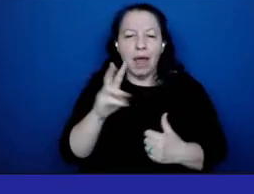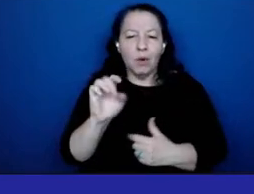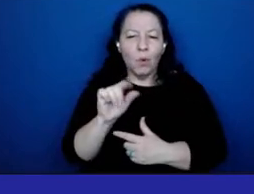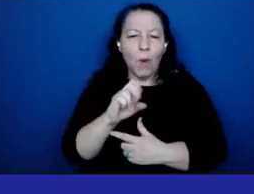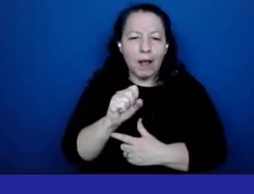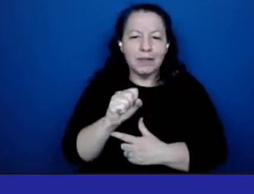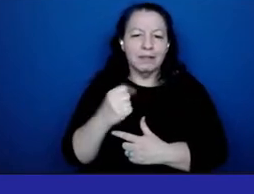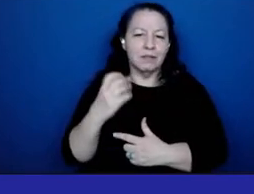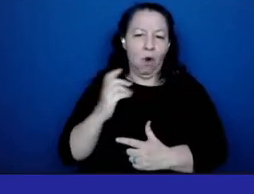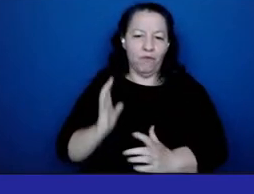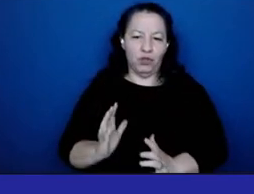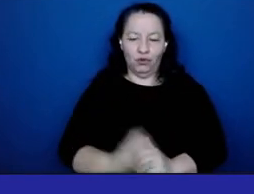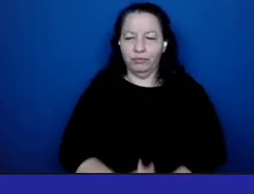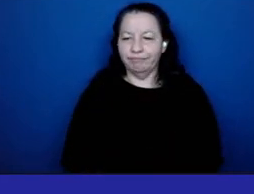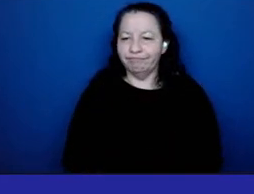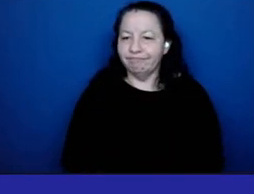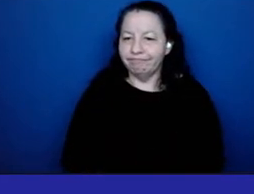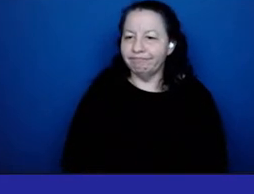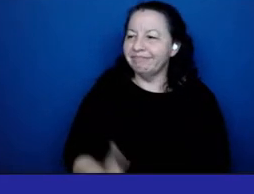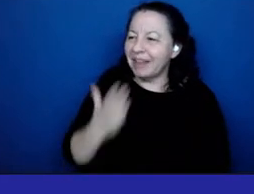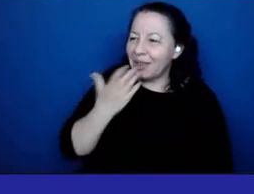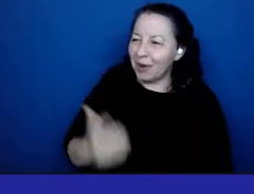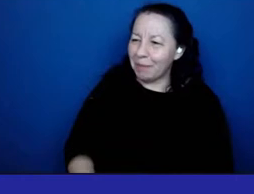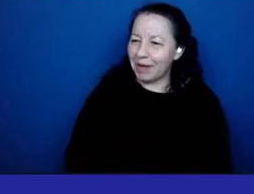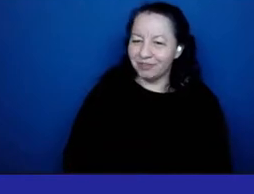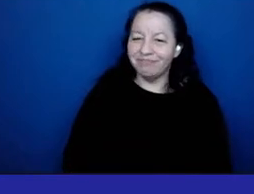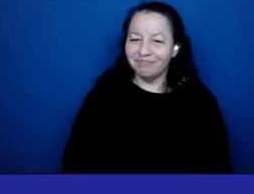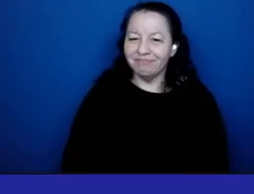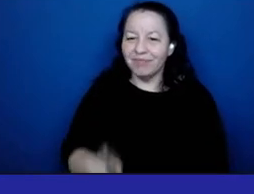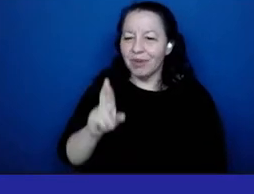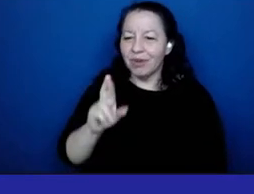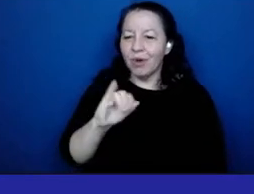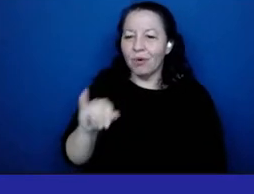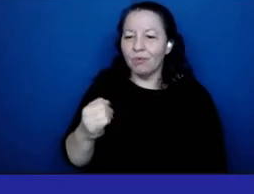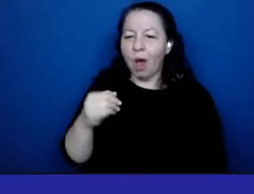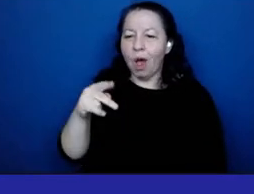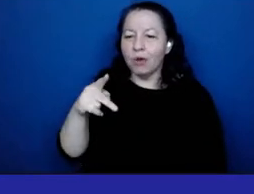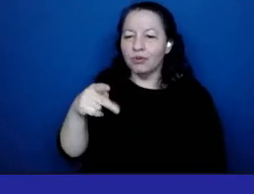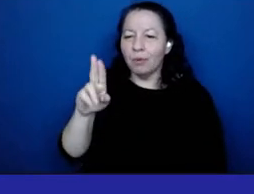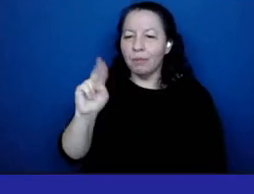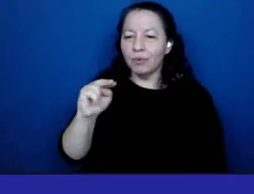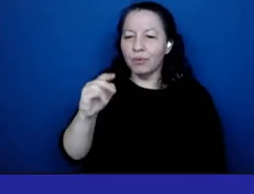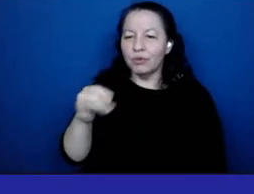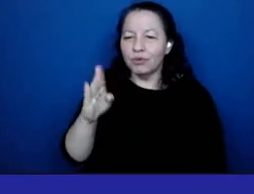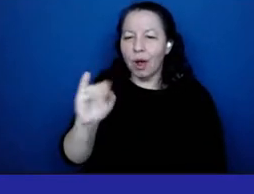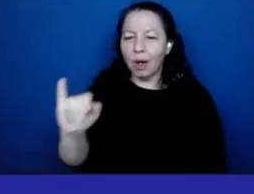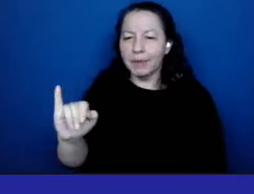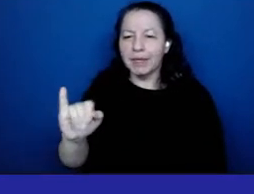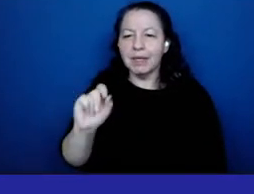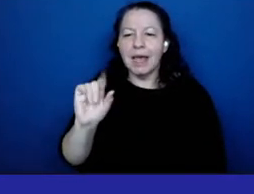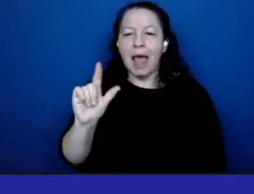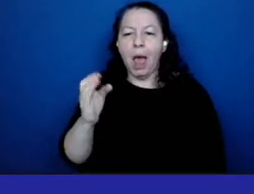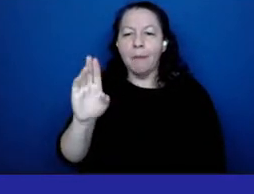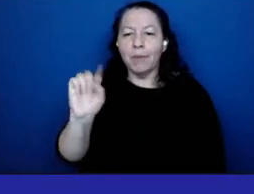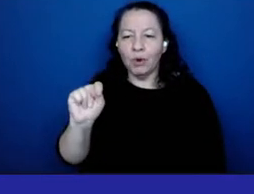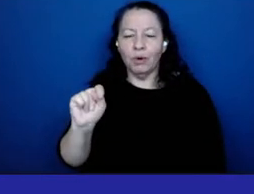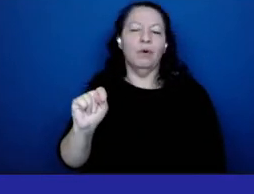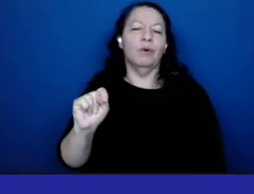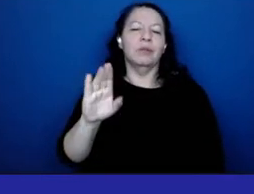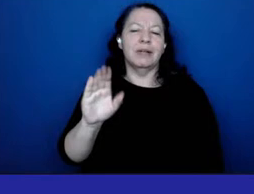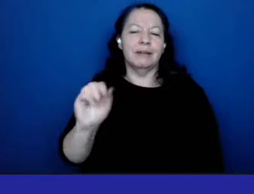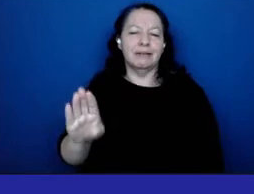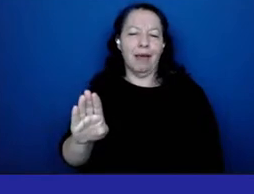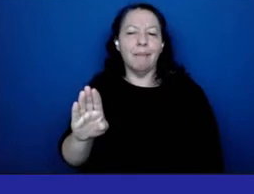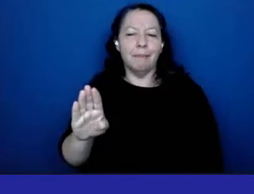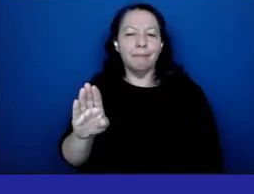thank you very much raj punjabi elmhurst hospital community advisory board member